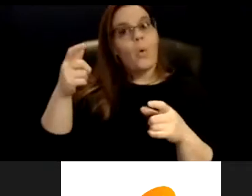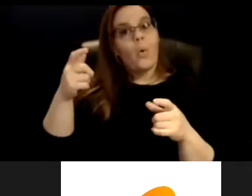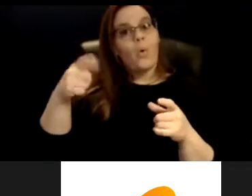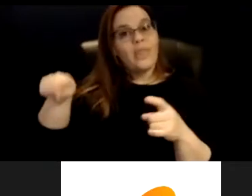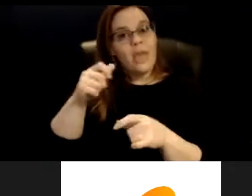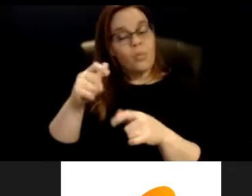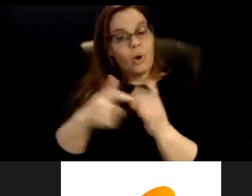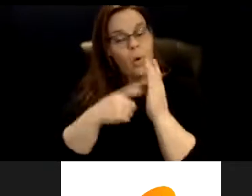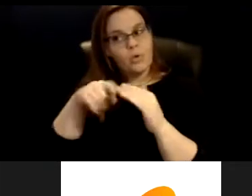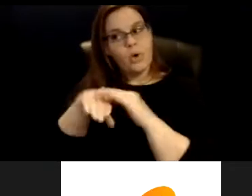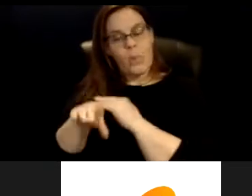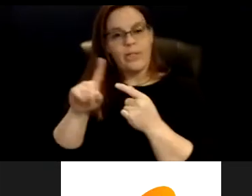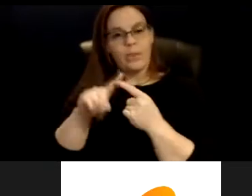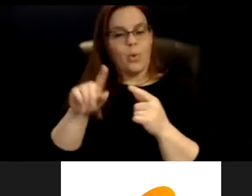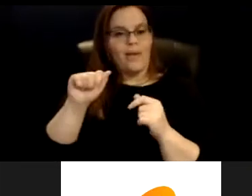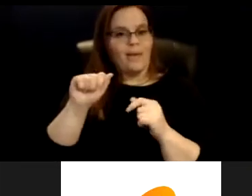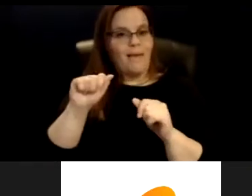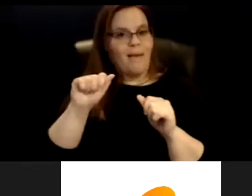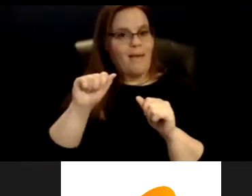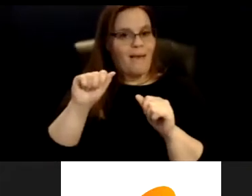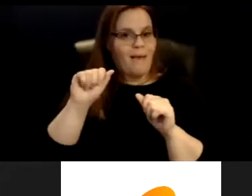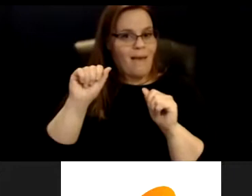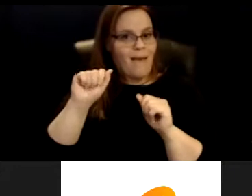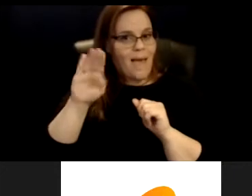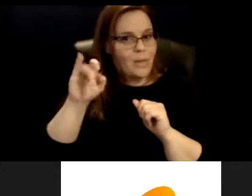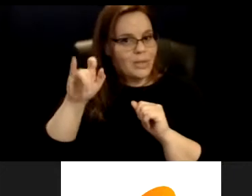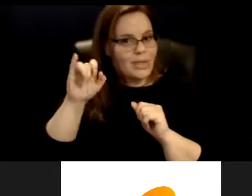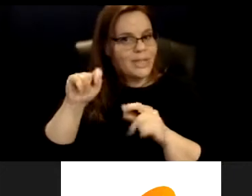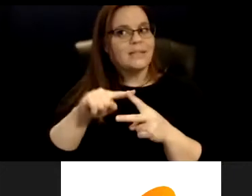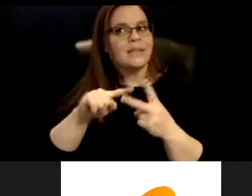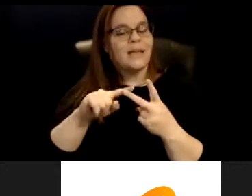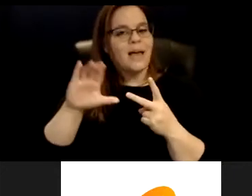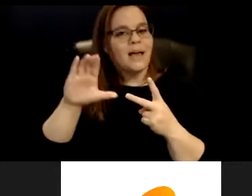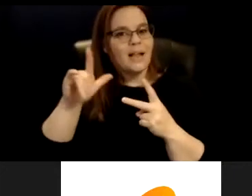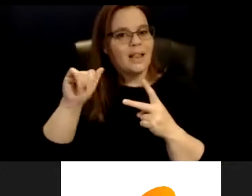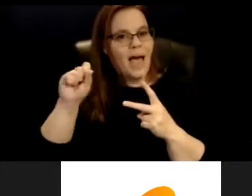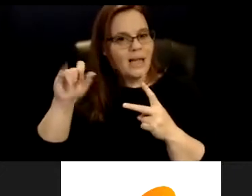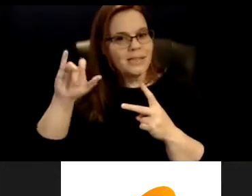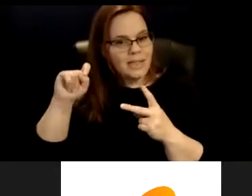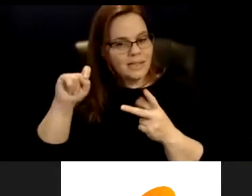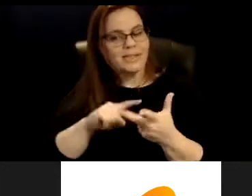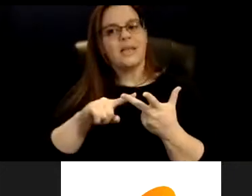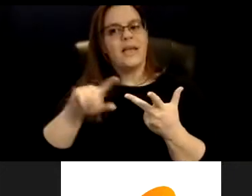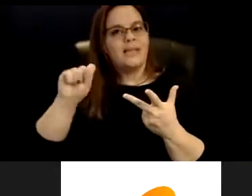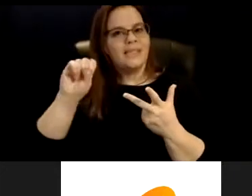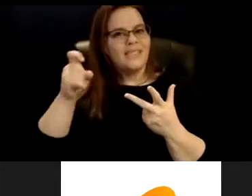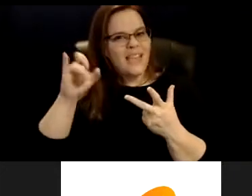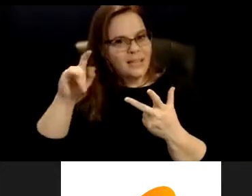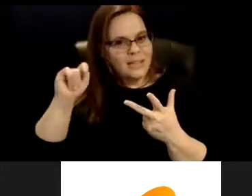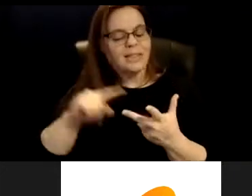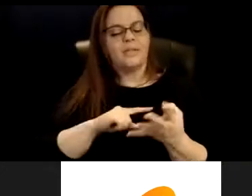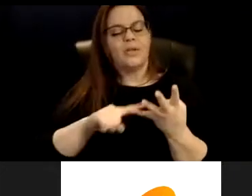and racist, classist and sexist, sizeist and xenophobic, um, to get the